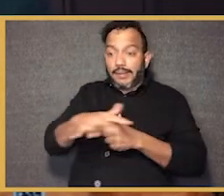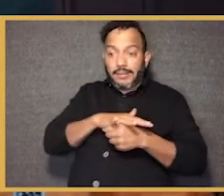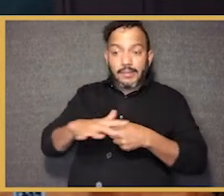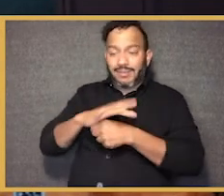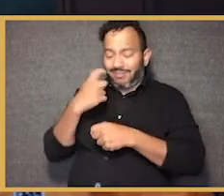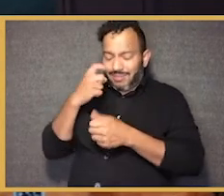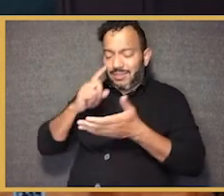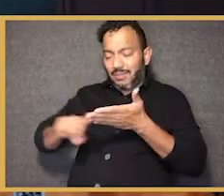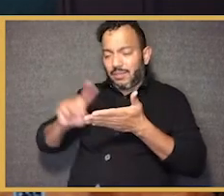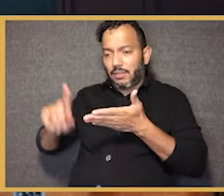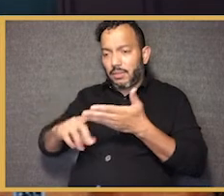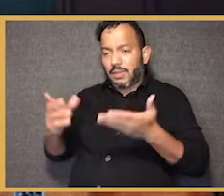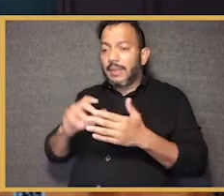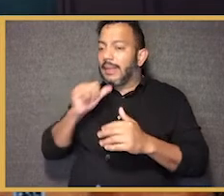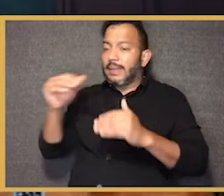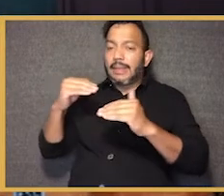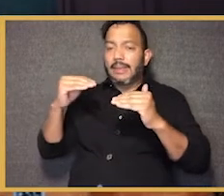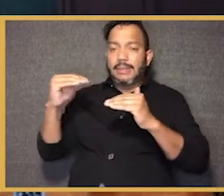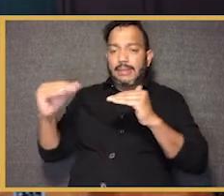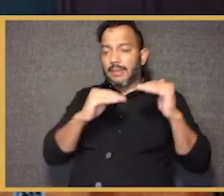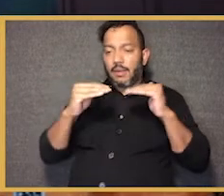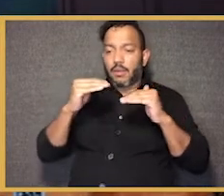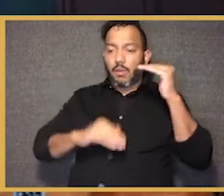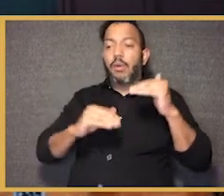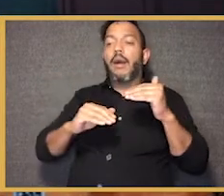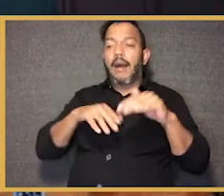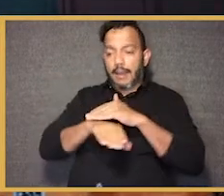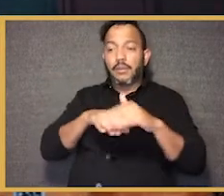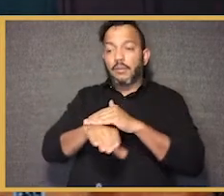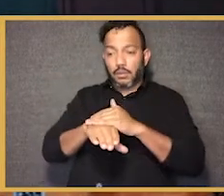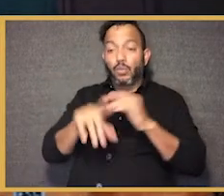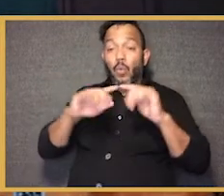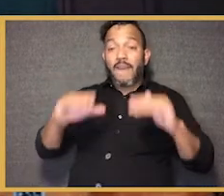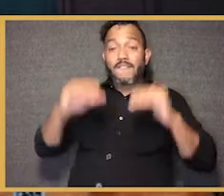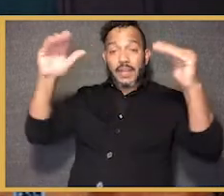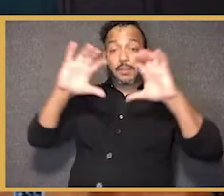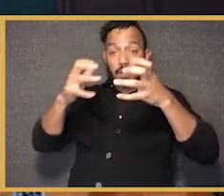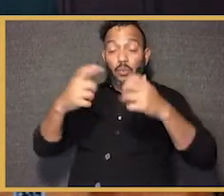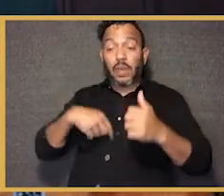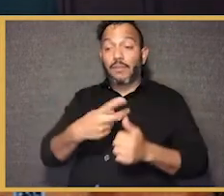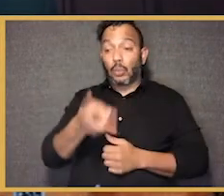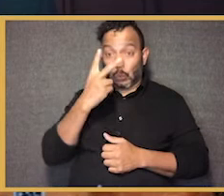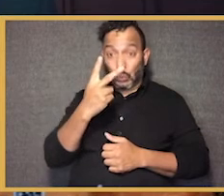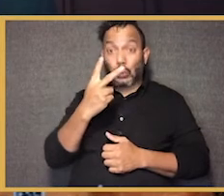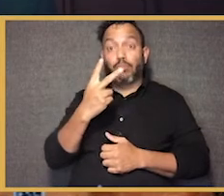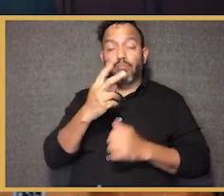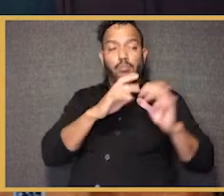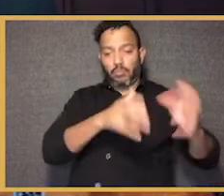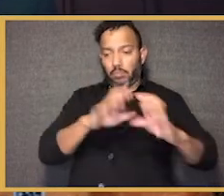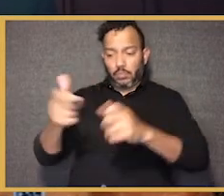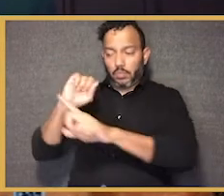space, we did a paper recently on inequitable access to advanced coursework. And we found that there are really two